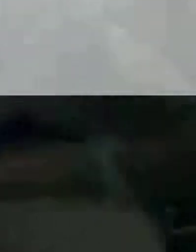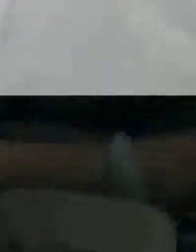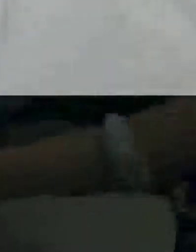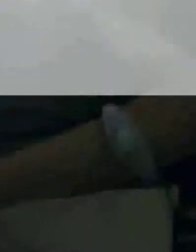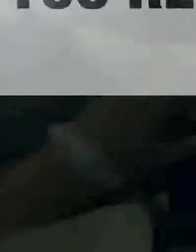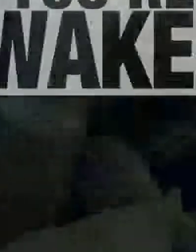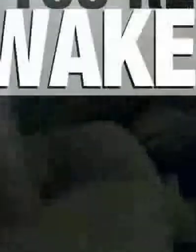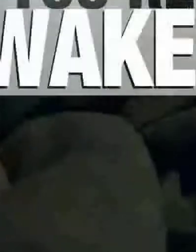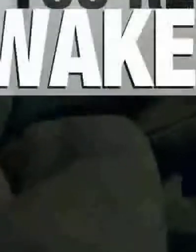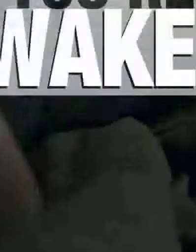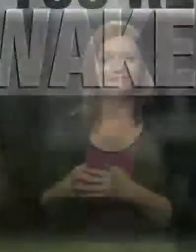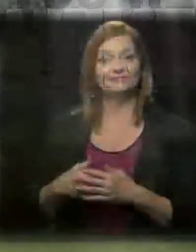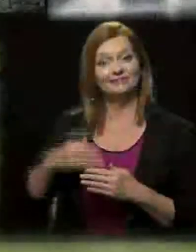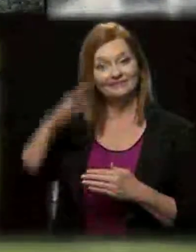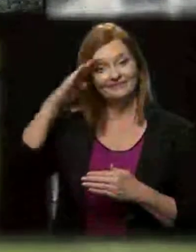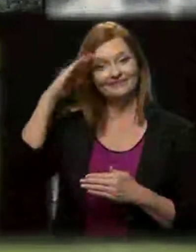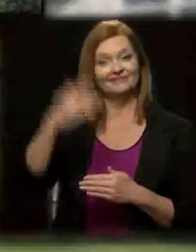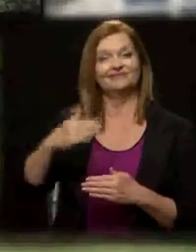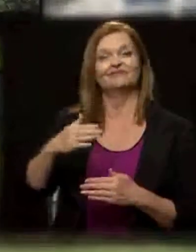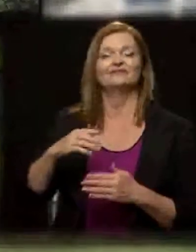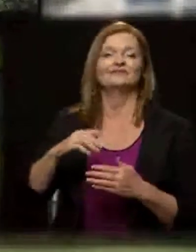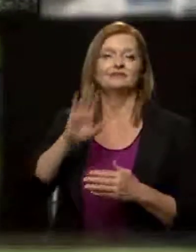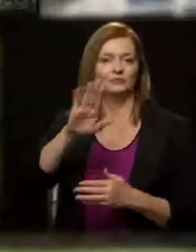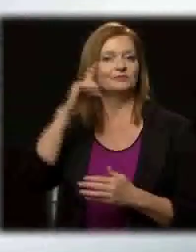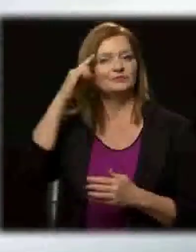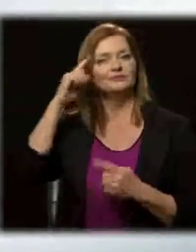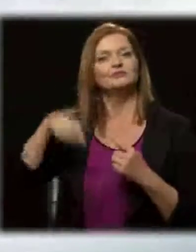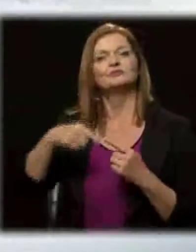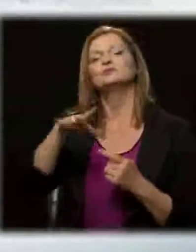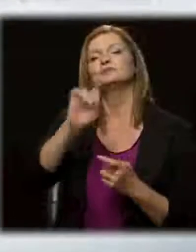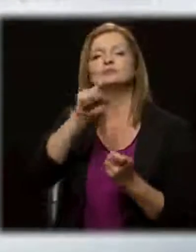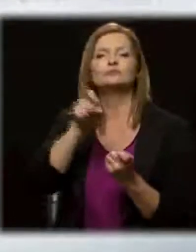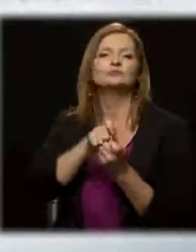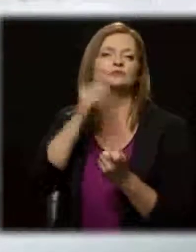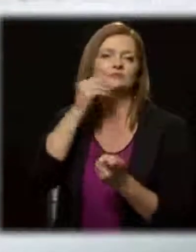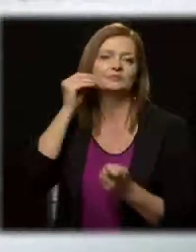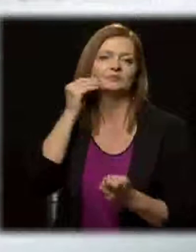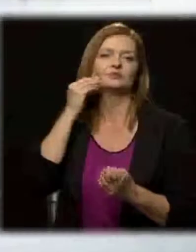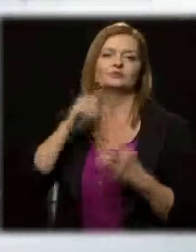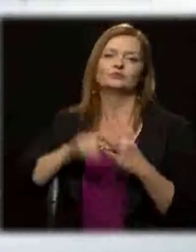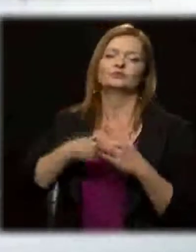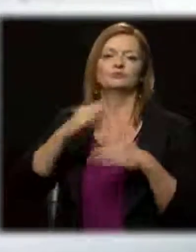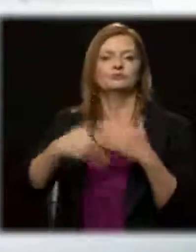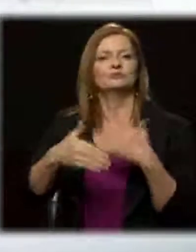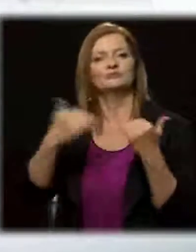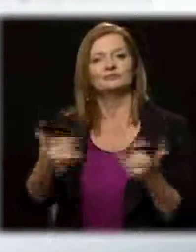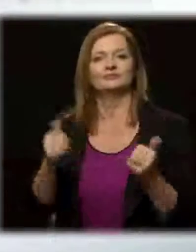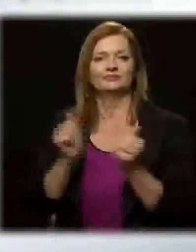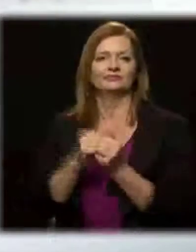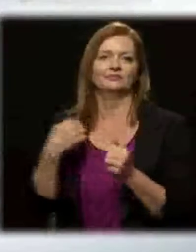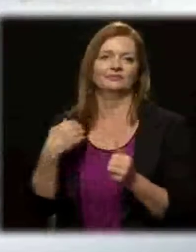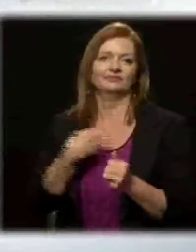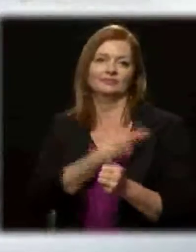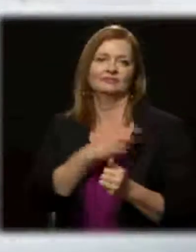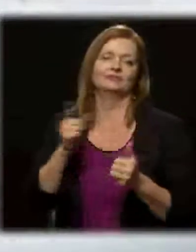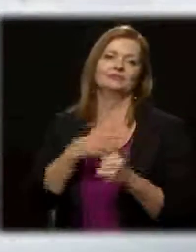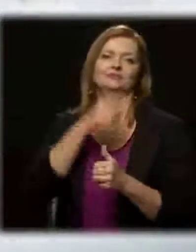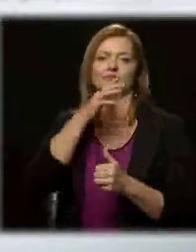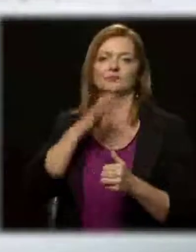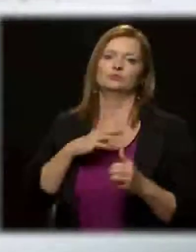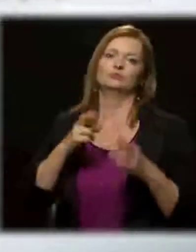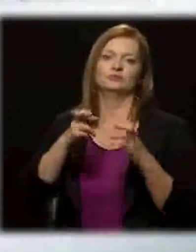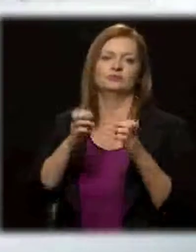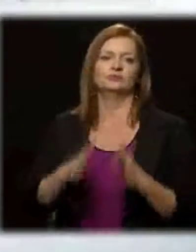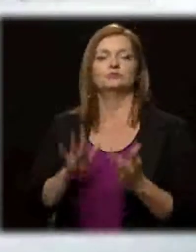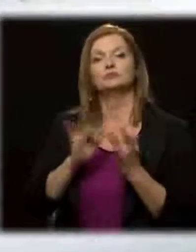We know why you're awake. You're thinking about finding the perfect home. Get moving now with Kathy De La Cruz, the first lady of real estate, and Penny Payne. Together, they'll help you with your real estate